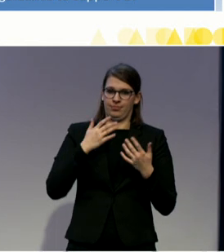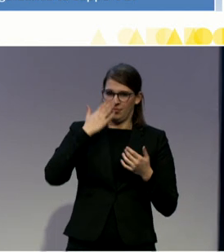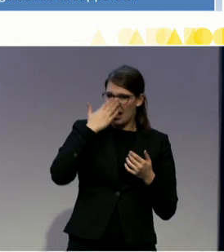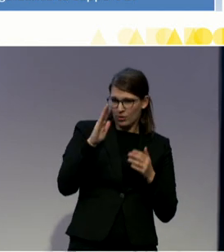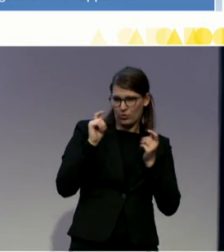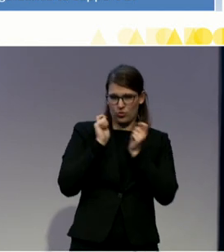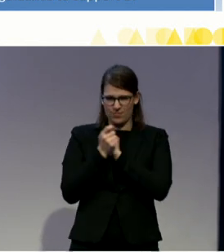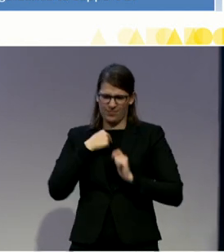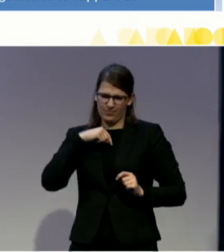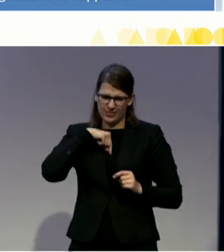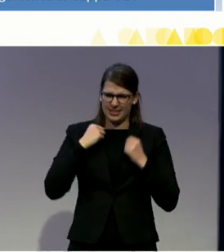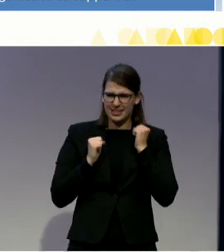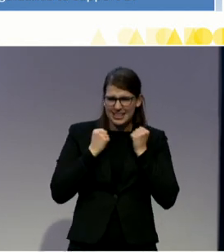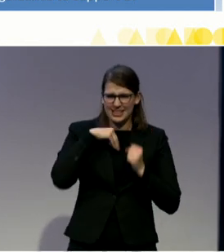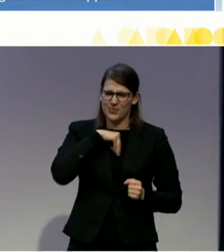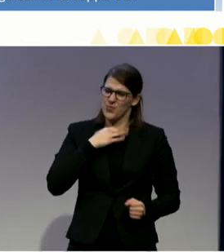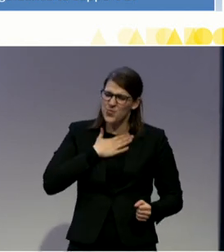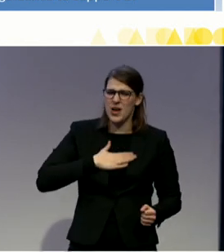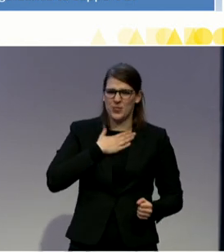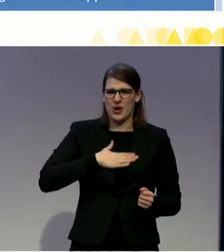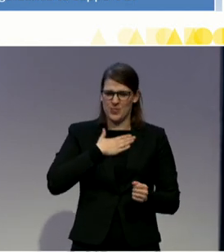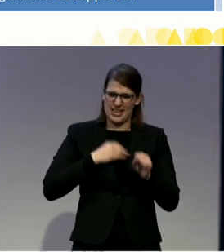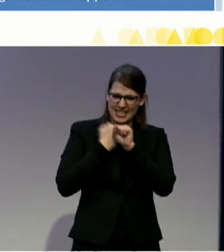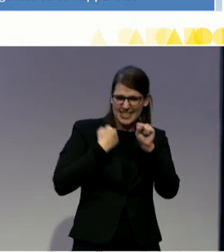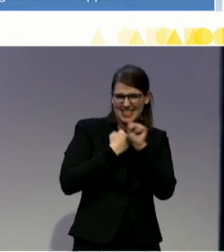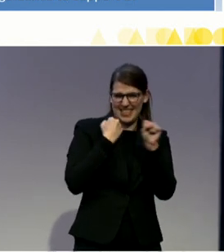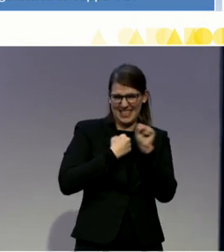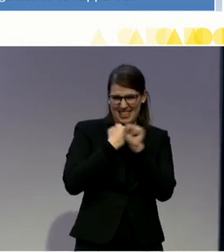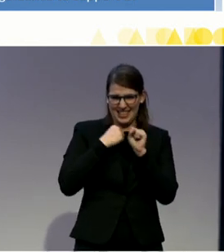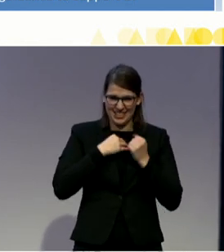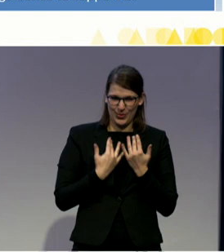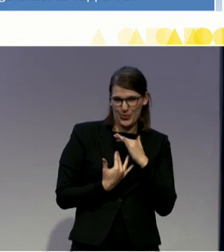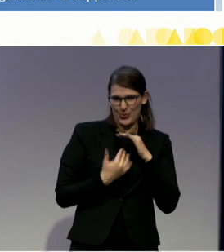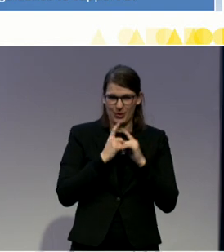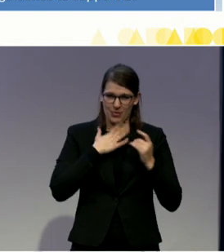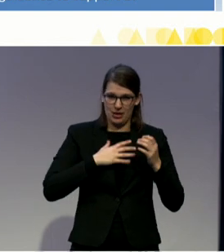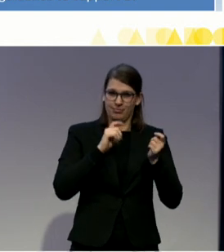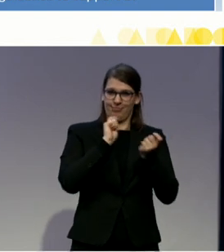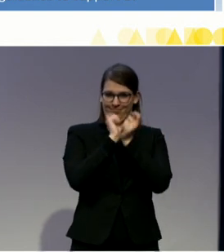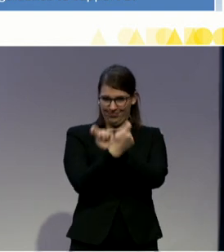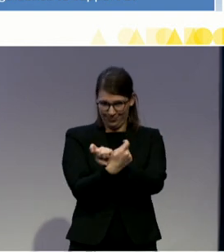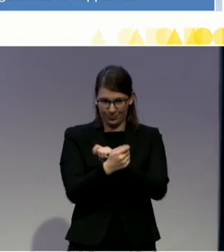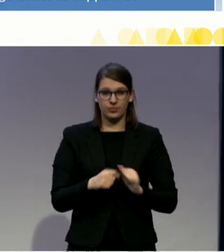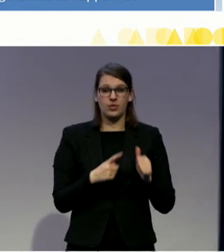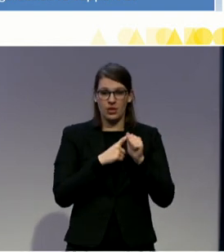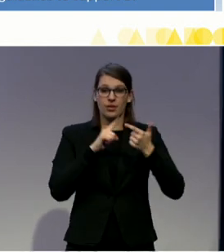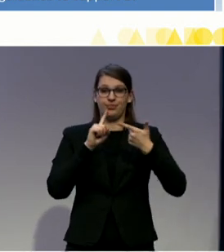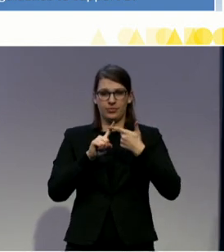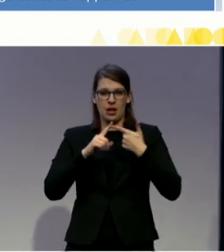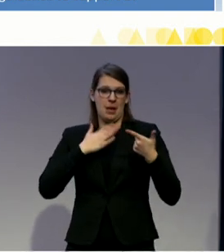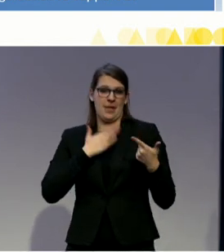but also in terms of a will to make it happen. It's about a change in attitudes towards persons with disabilities,